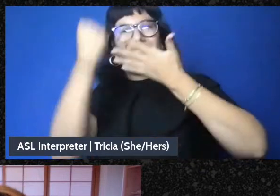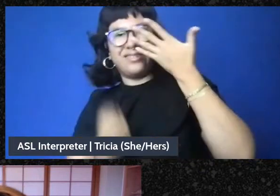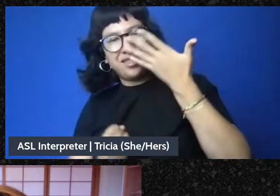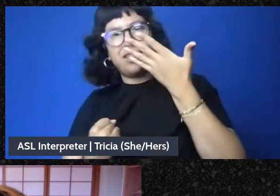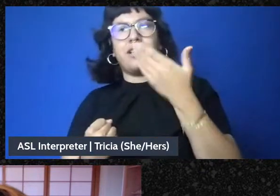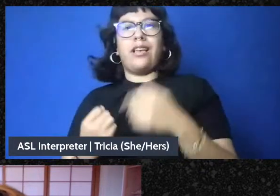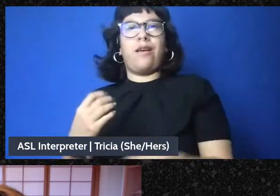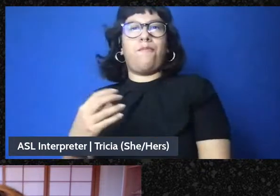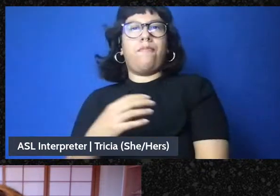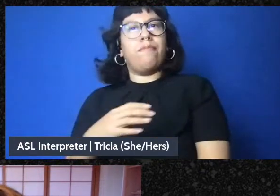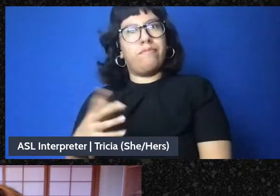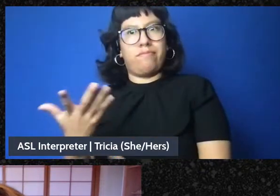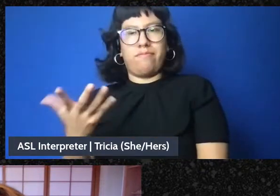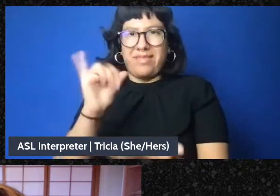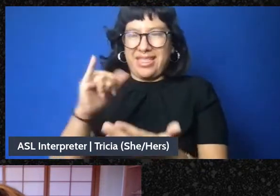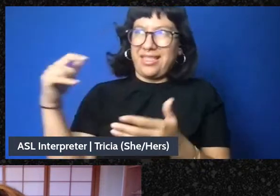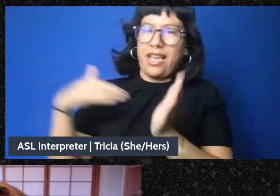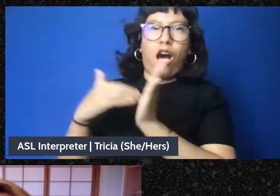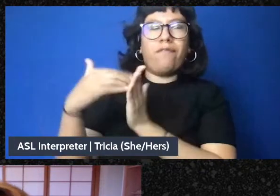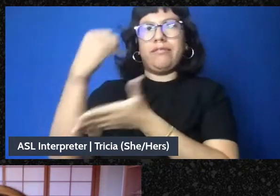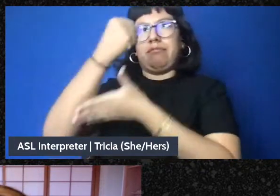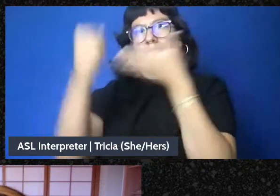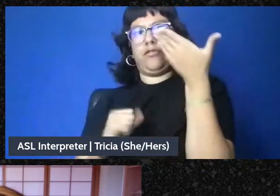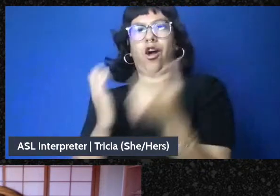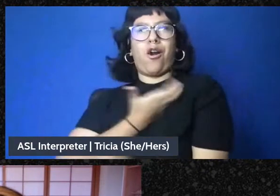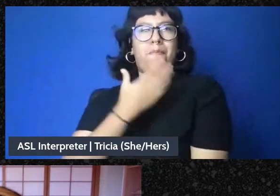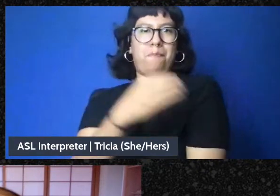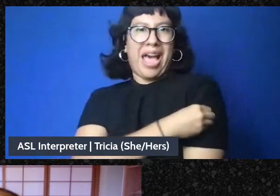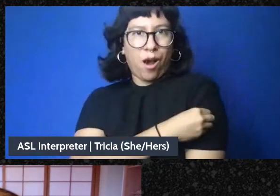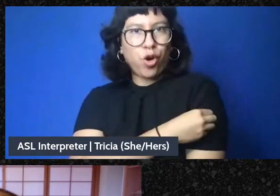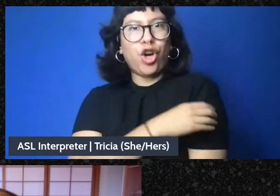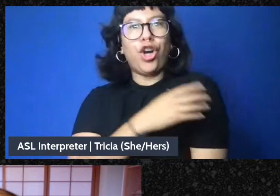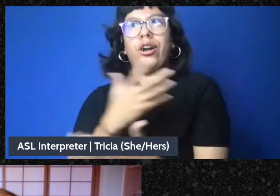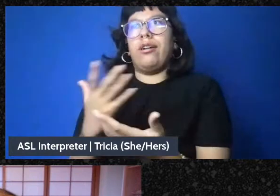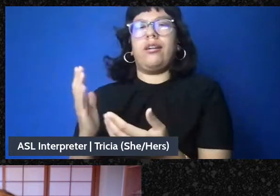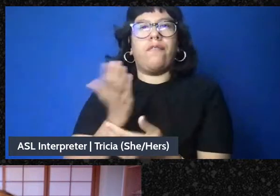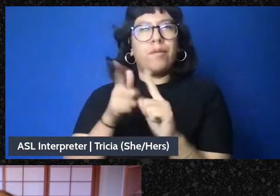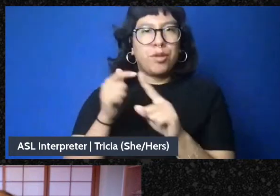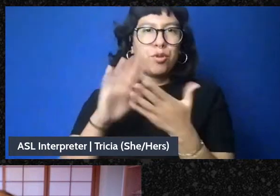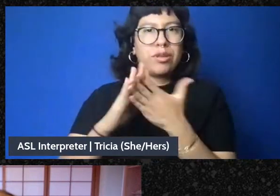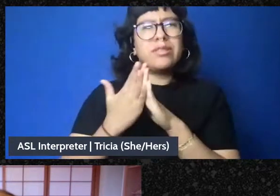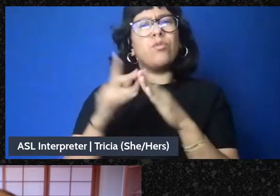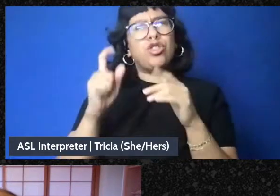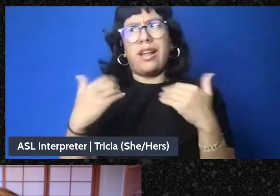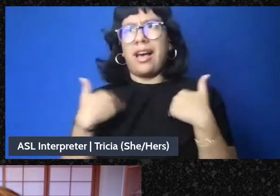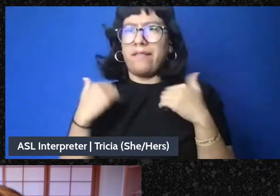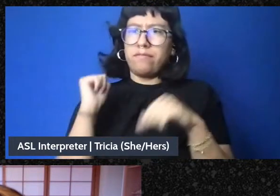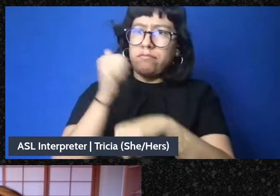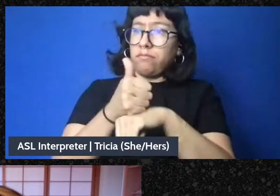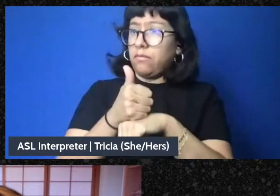local communities and make way for deep democracy. So,